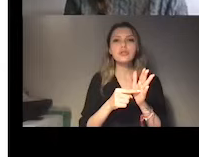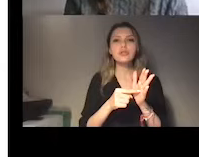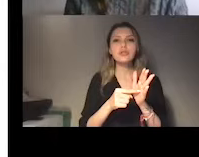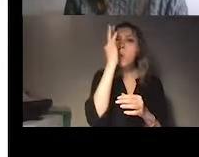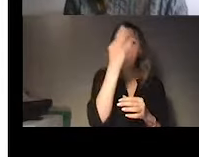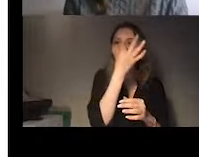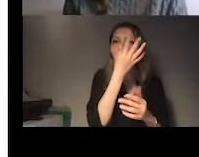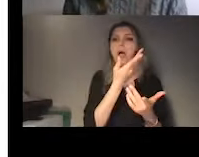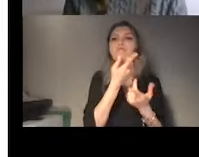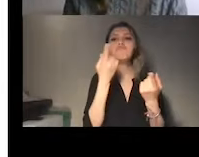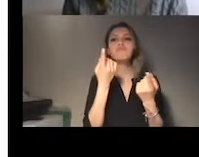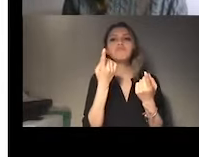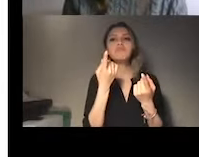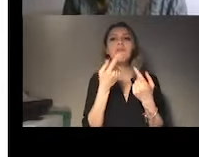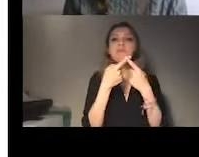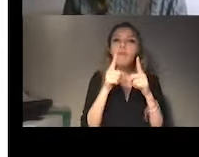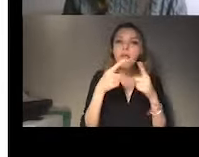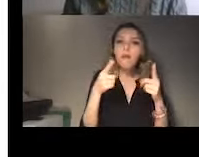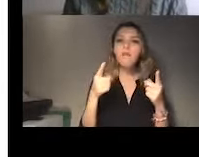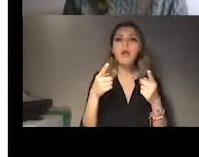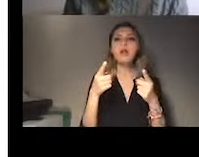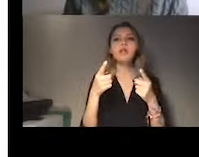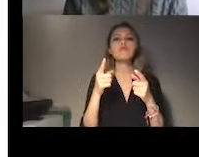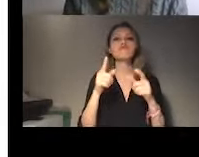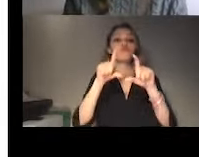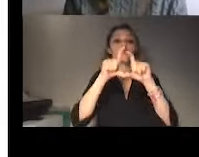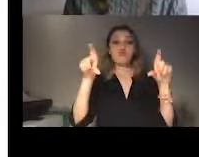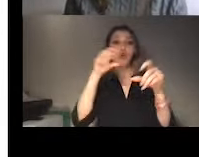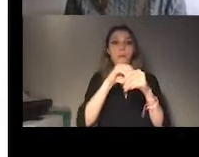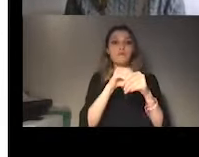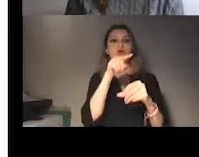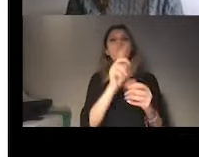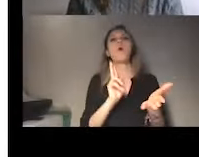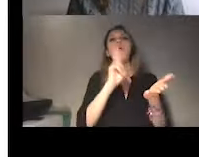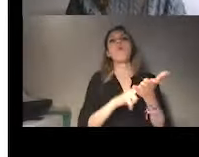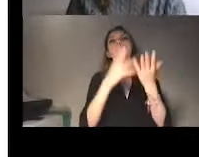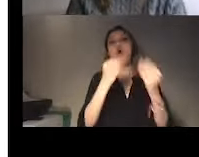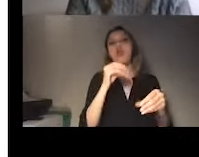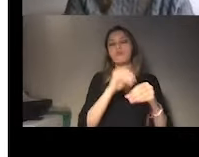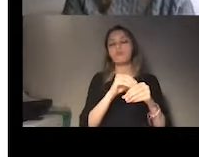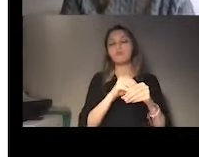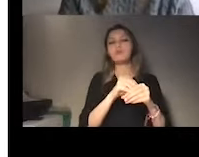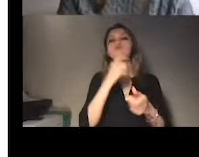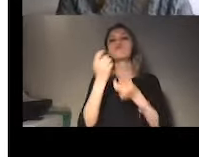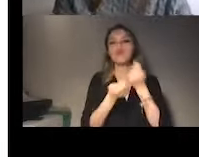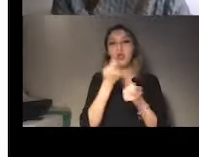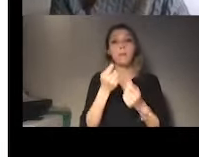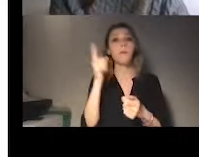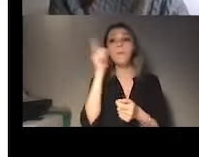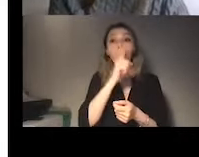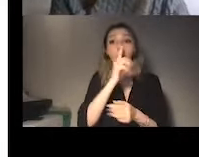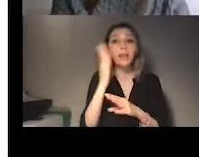mechanism. Why? Because it's true that I said at the beginning, when I have defined